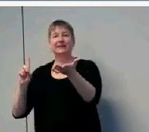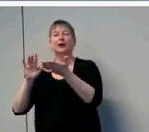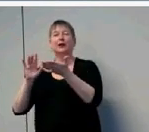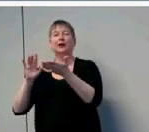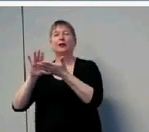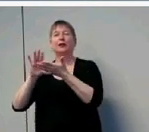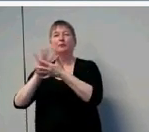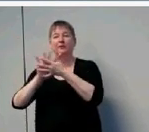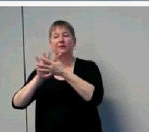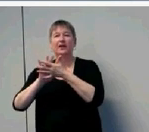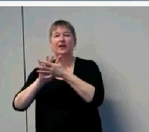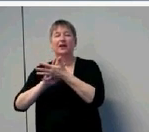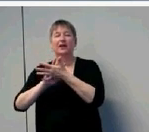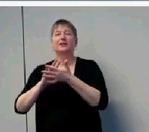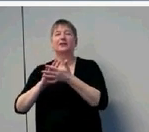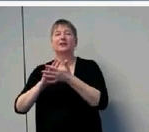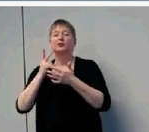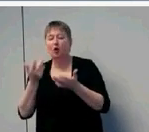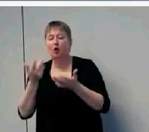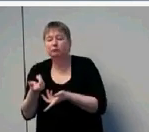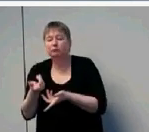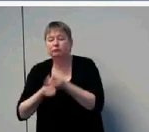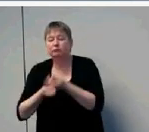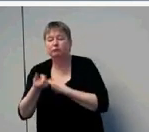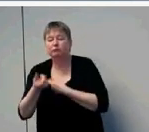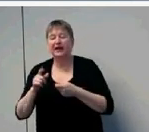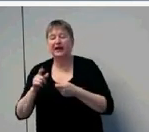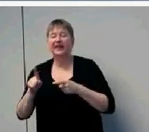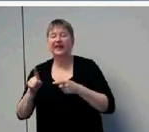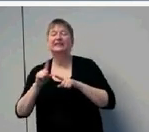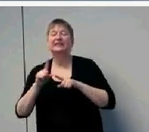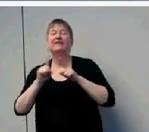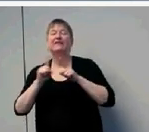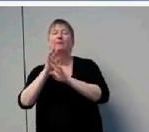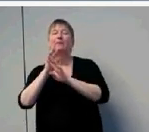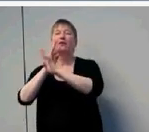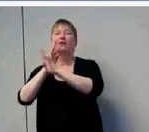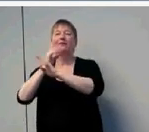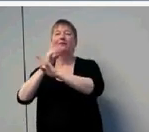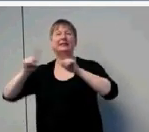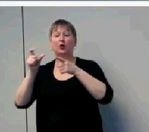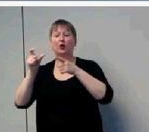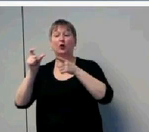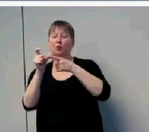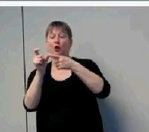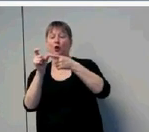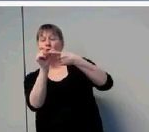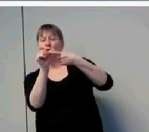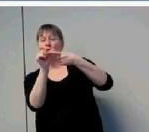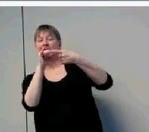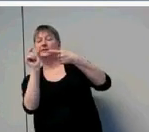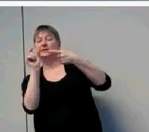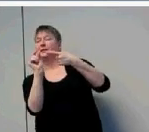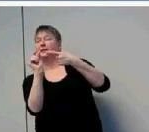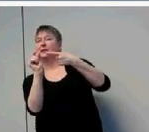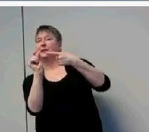multiple productions of all these different word endings. So that we could look at how our